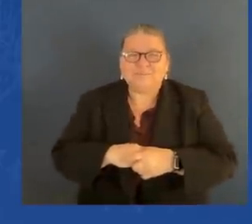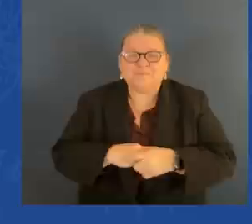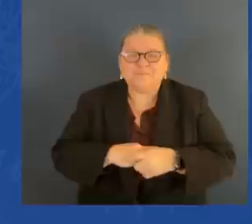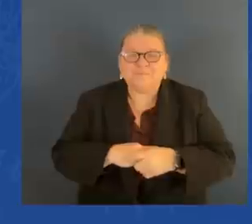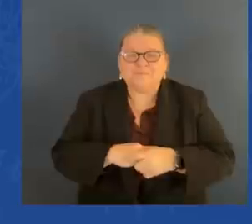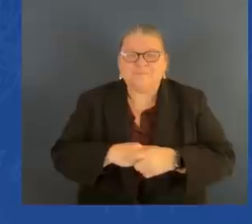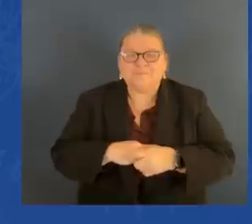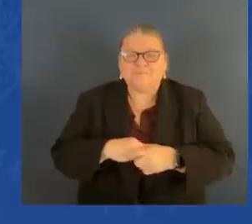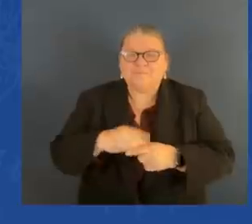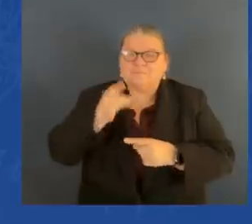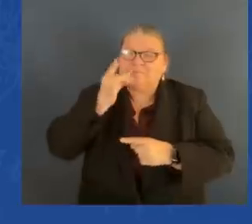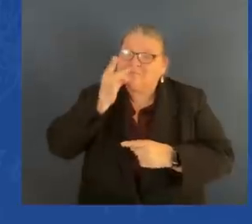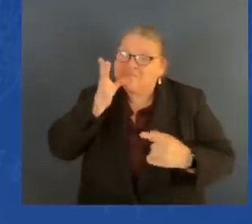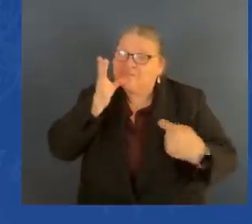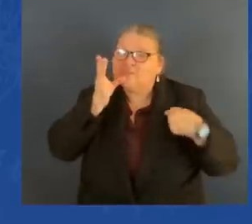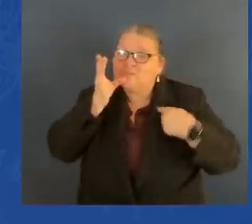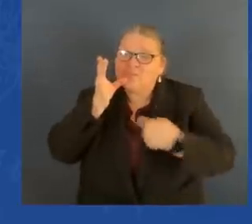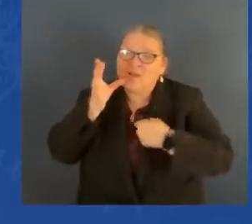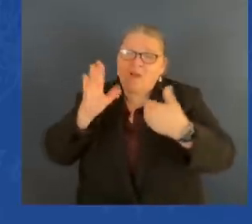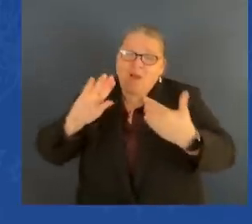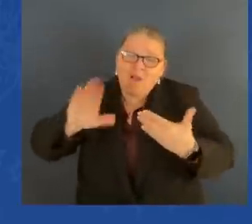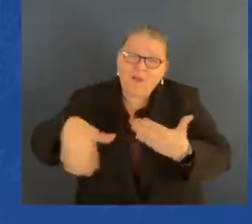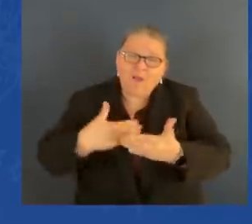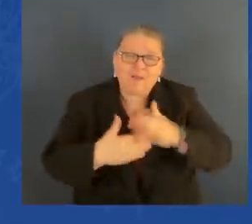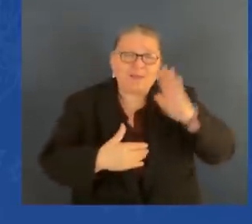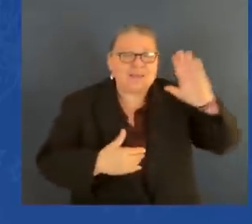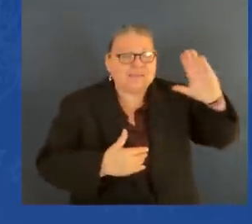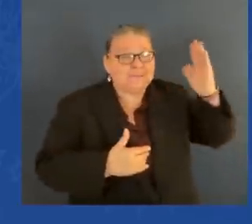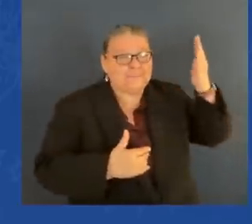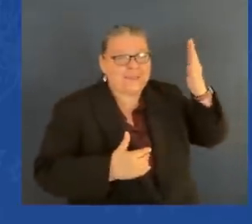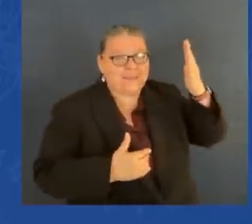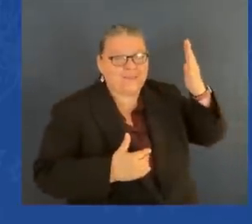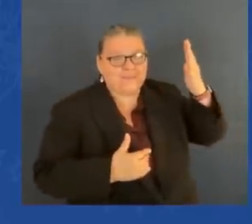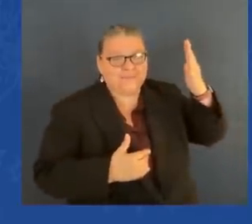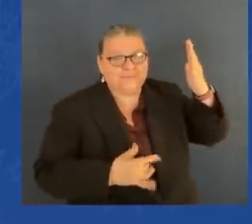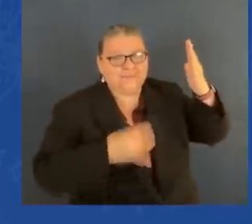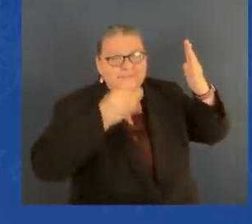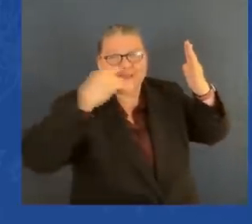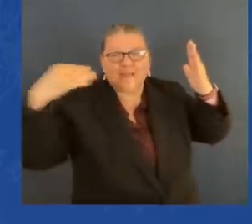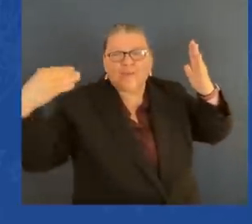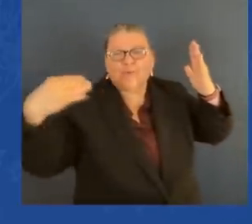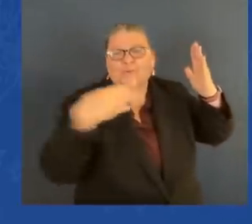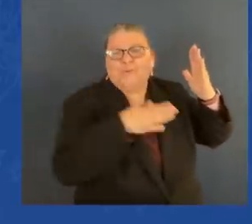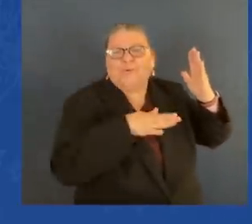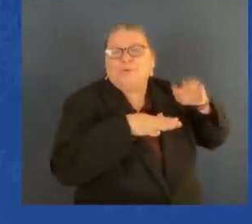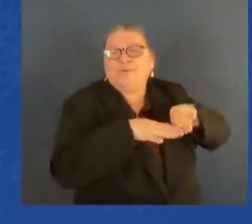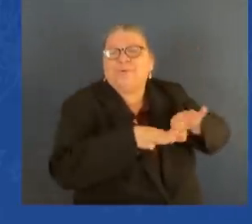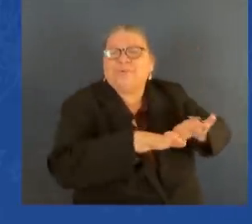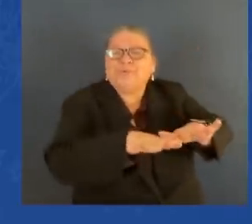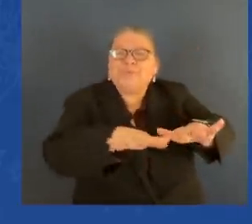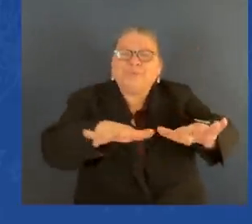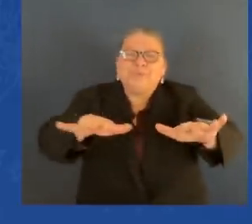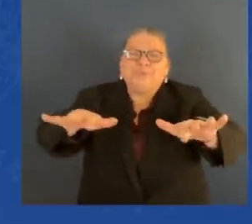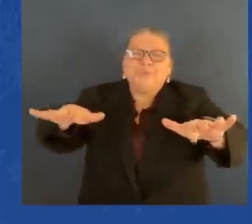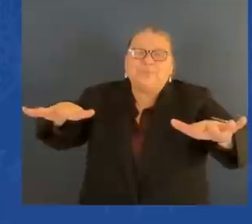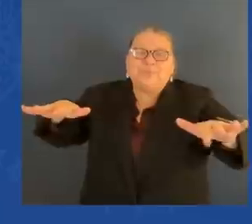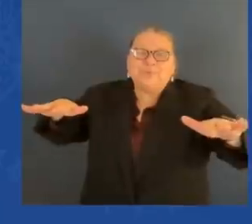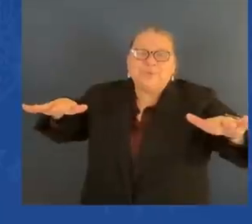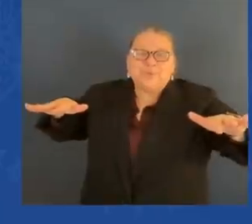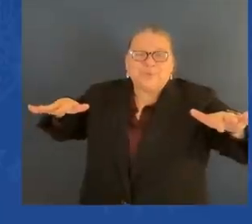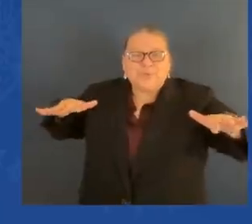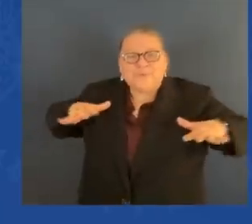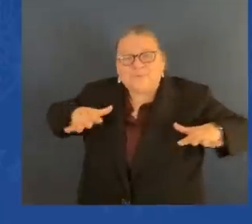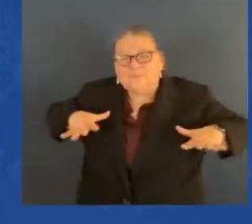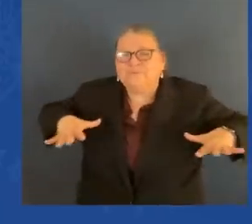continue to spread his light, because you know, he was one of the finest men you've ever known,